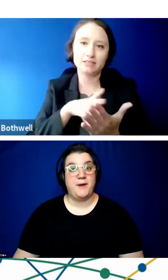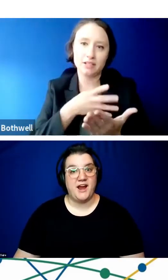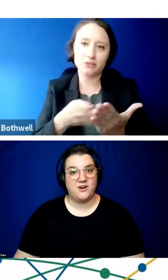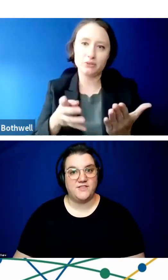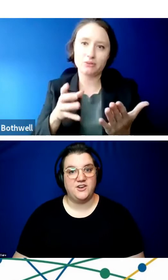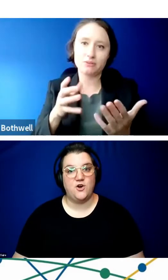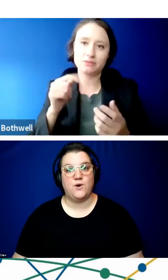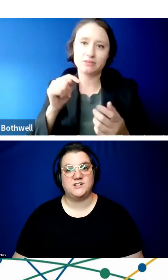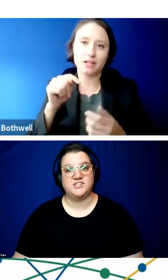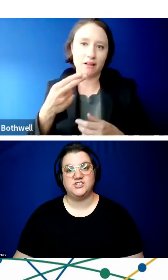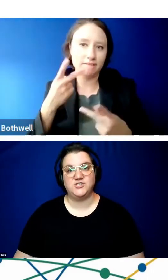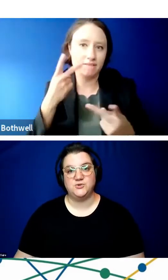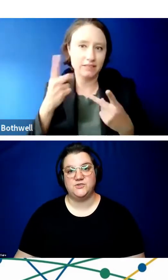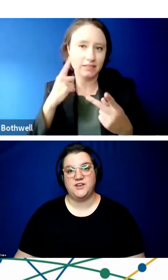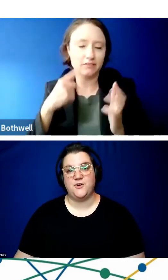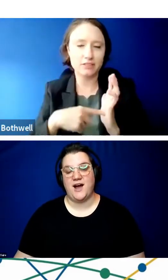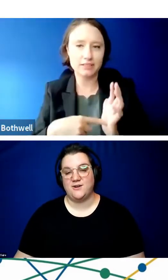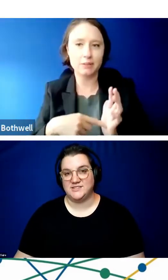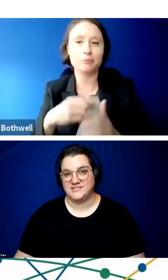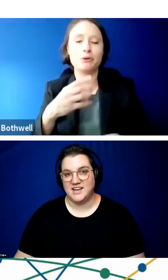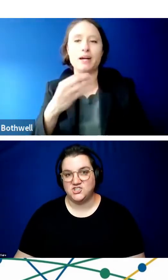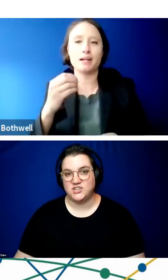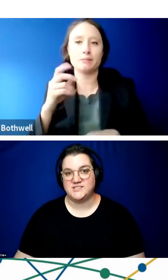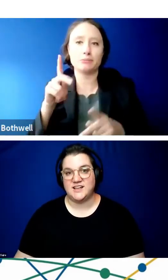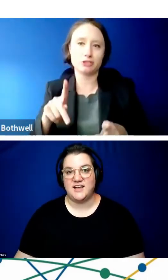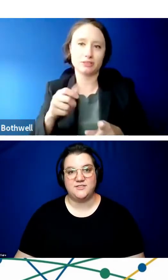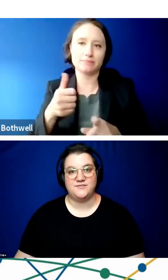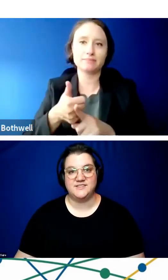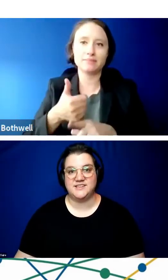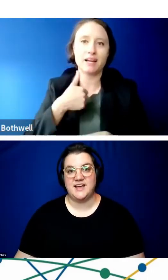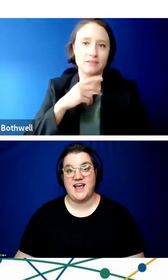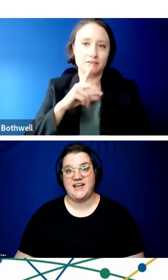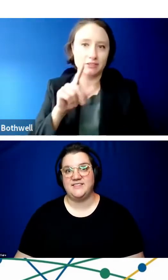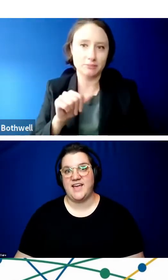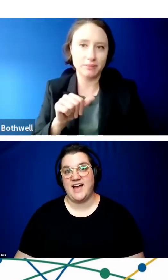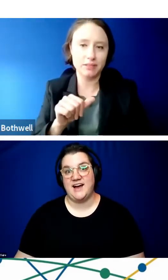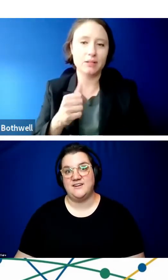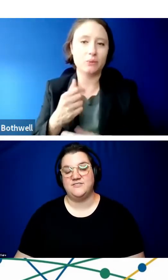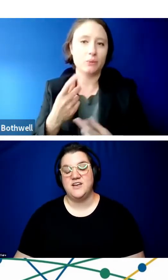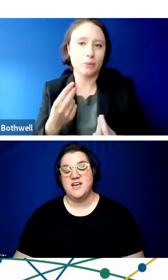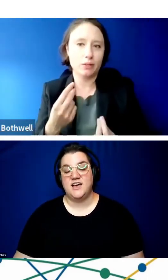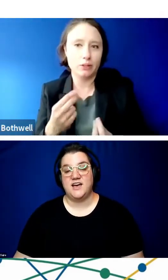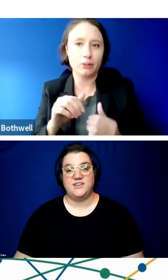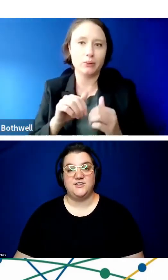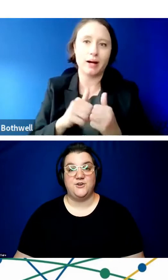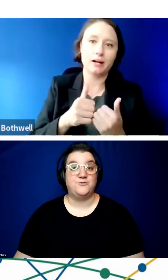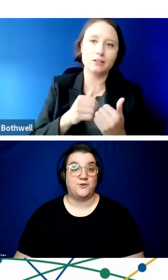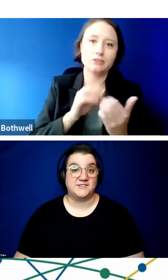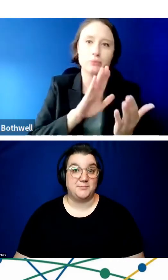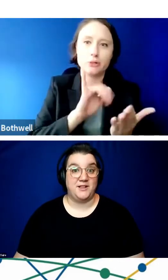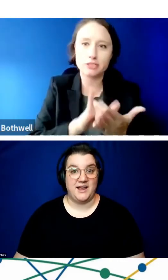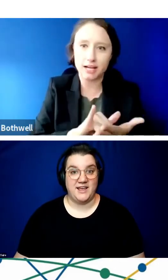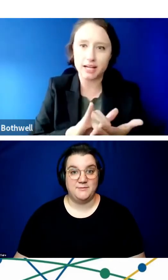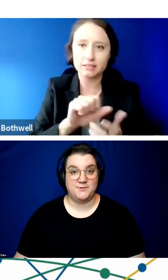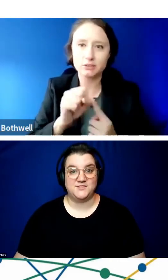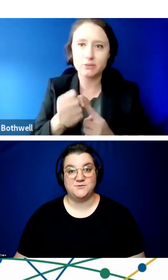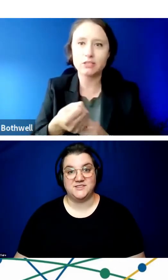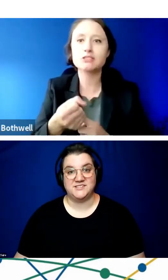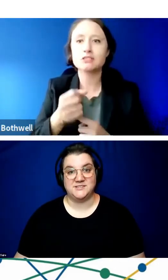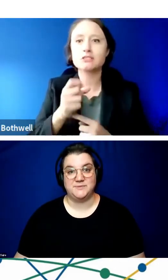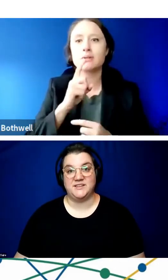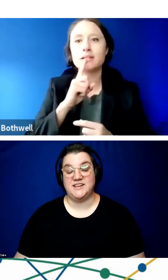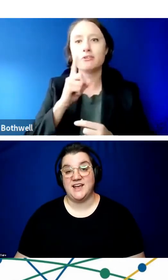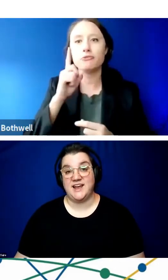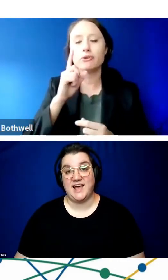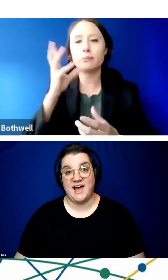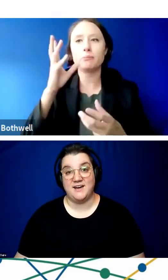are prepared, they know what to do, they know how to schedule the telehealth visit, and they have, you know, for example, I am a person